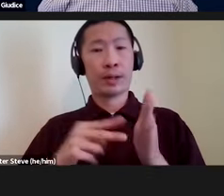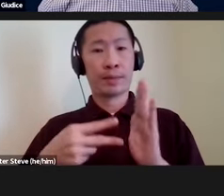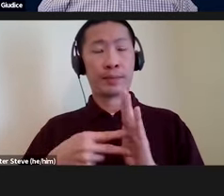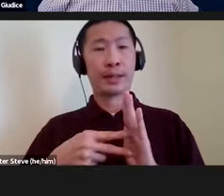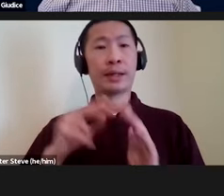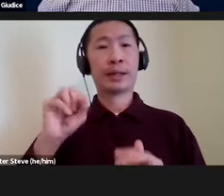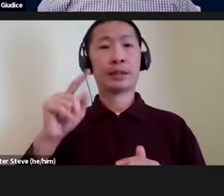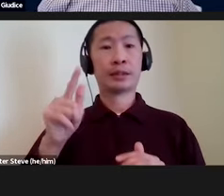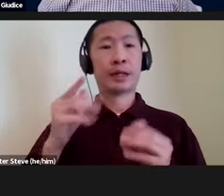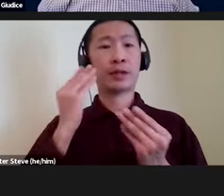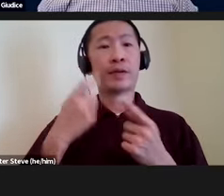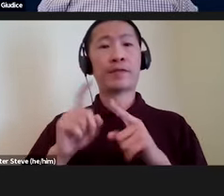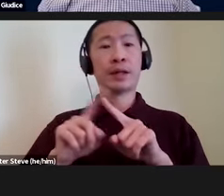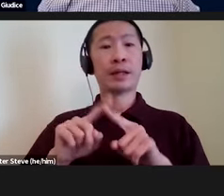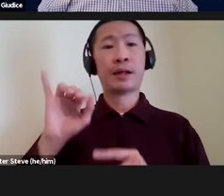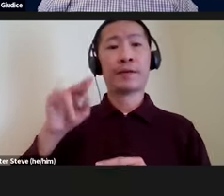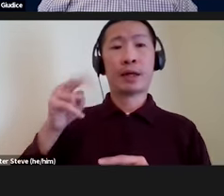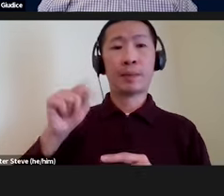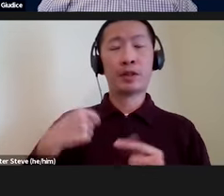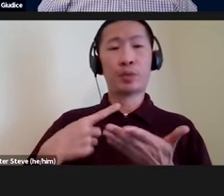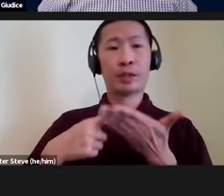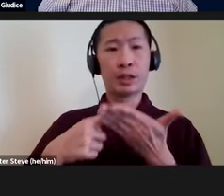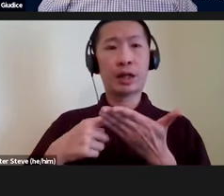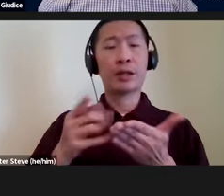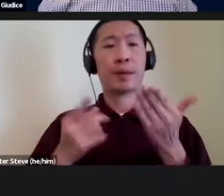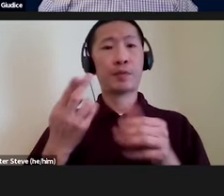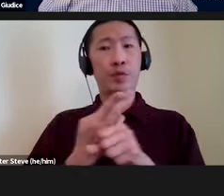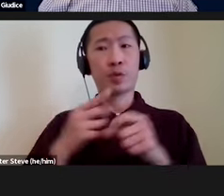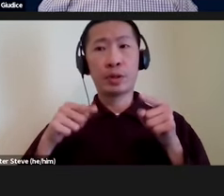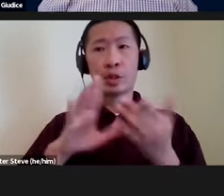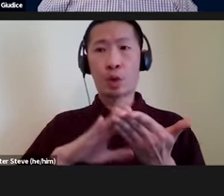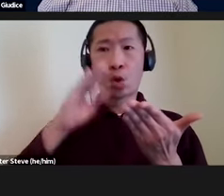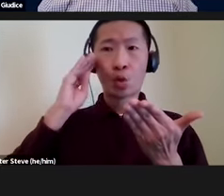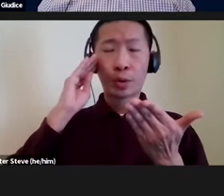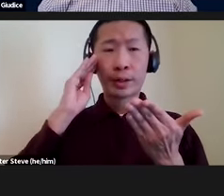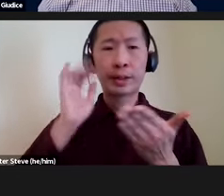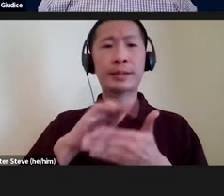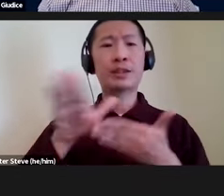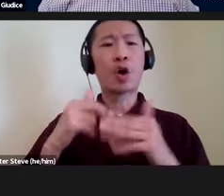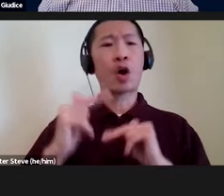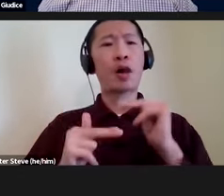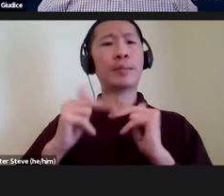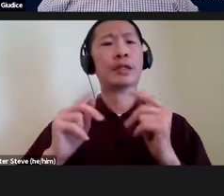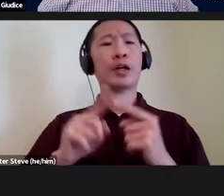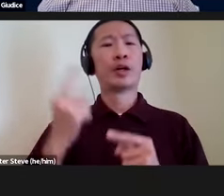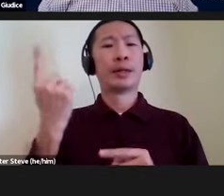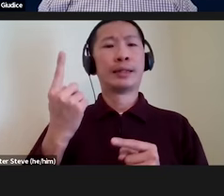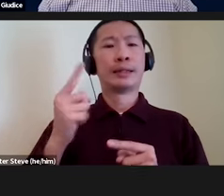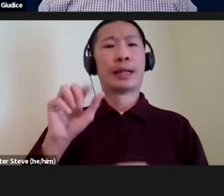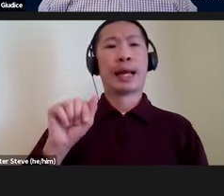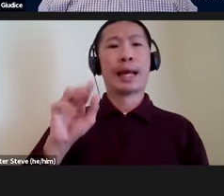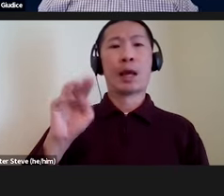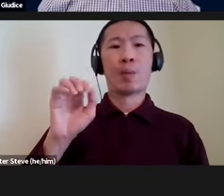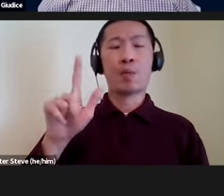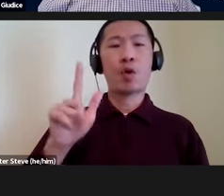spatial information from the different inputs that we talked about that you might use during learning, this all builds up into a single amodal